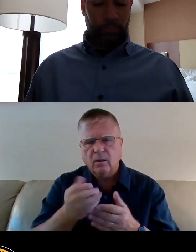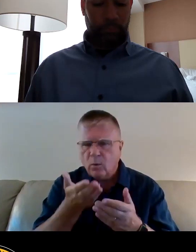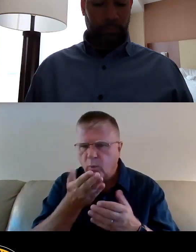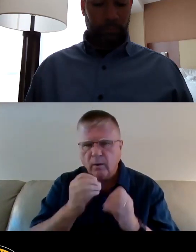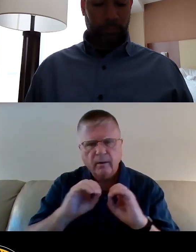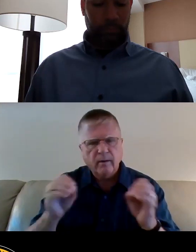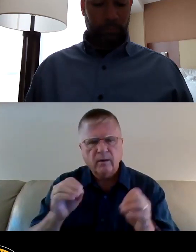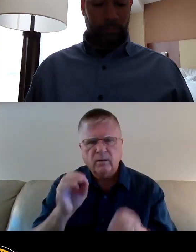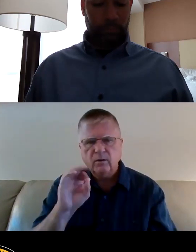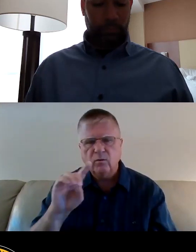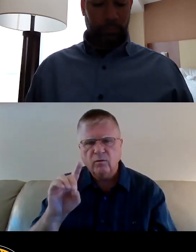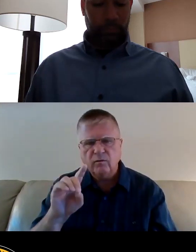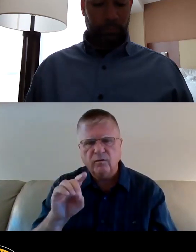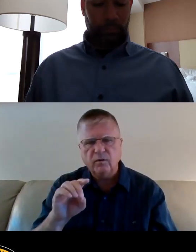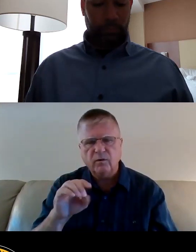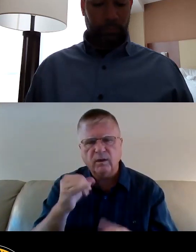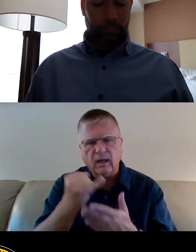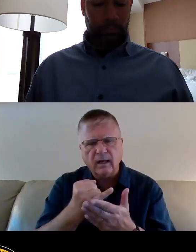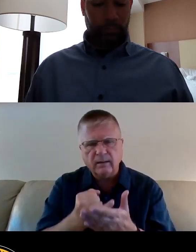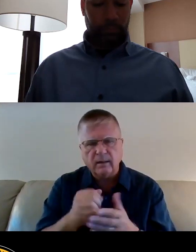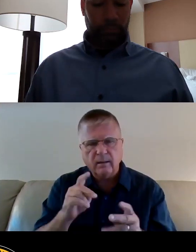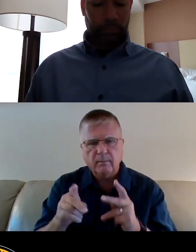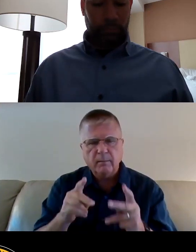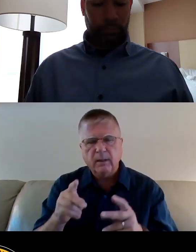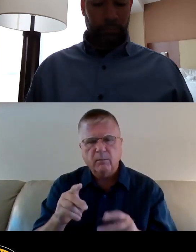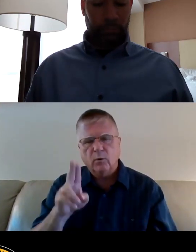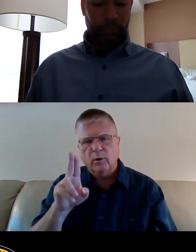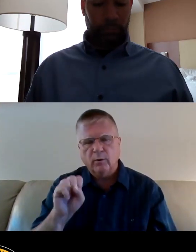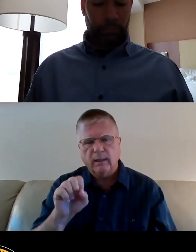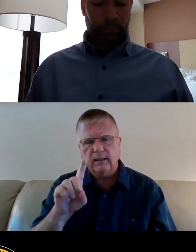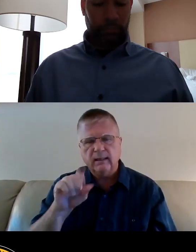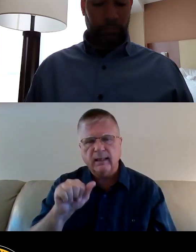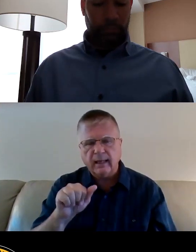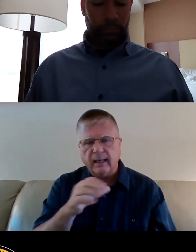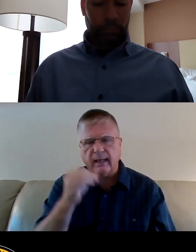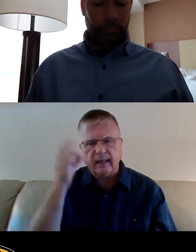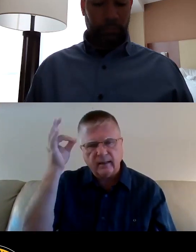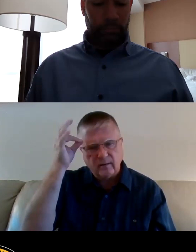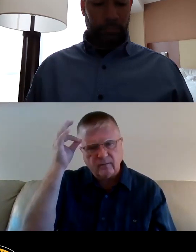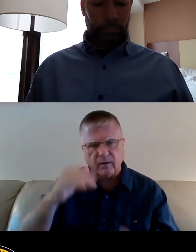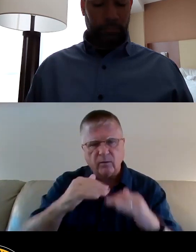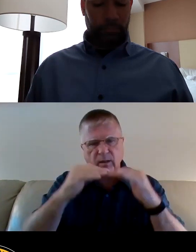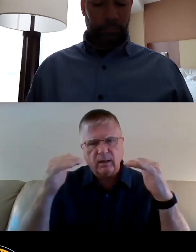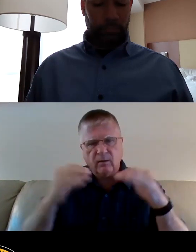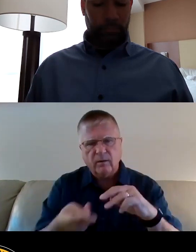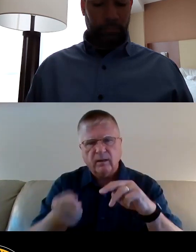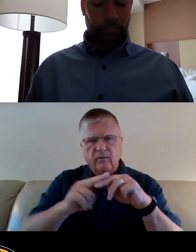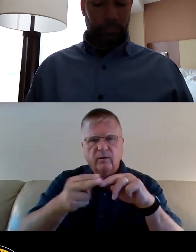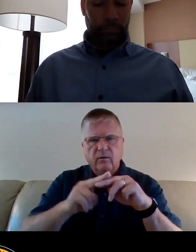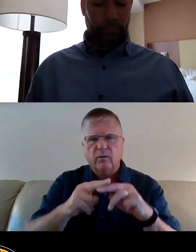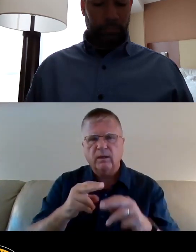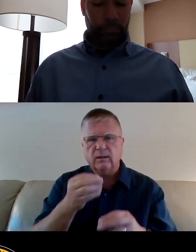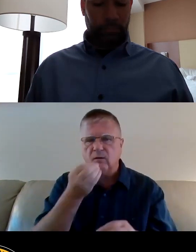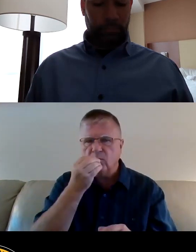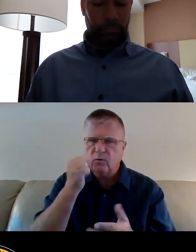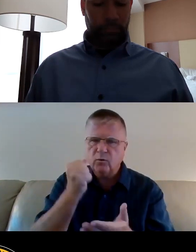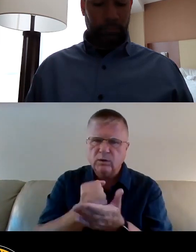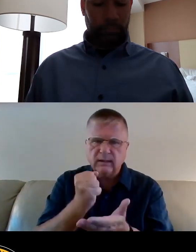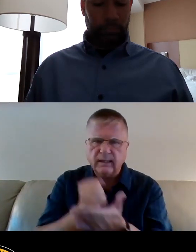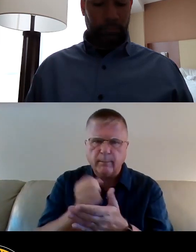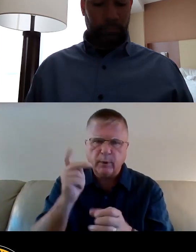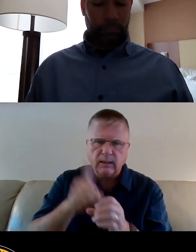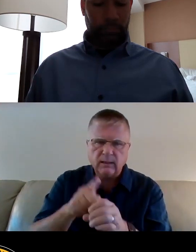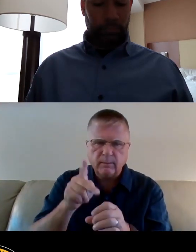item. And people, we've been, USDA and the federal level have increased food stamps participation and